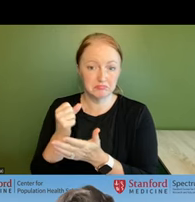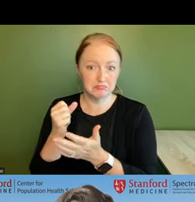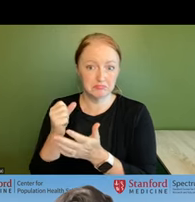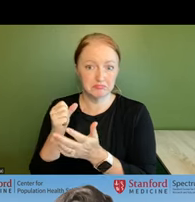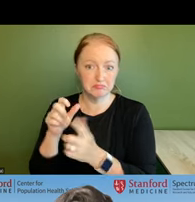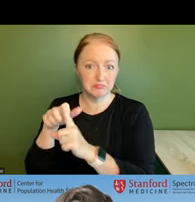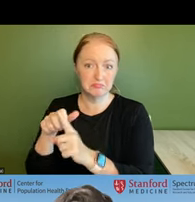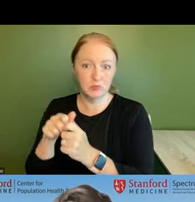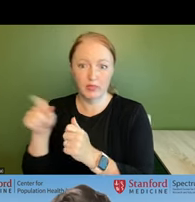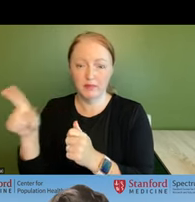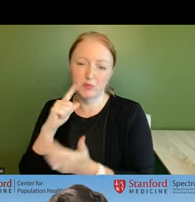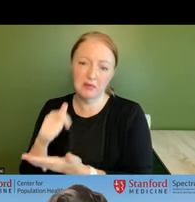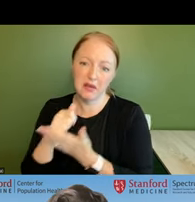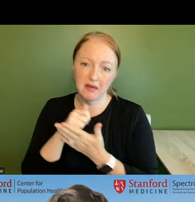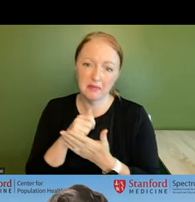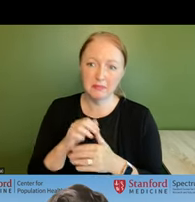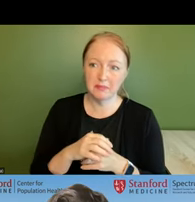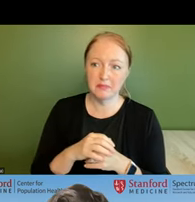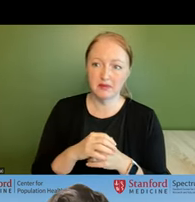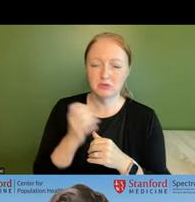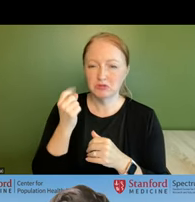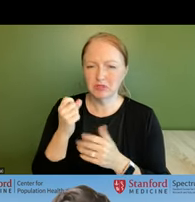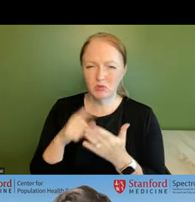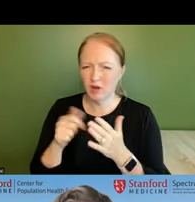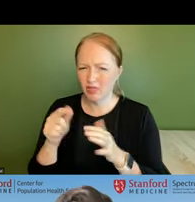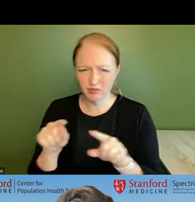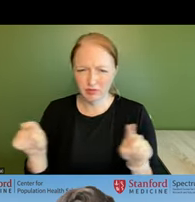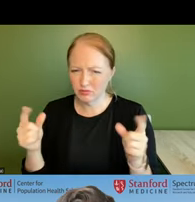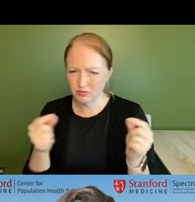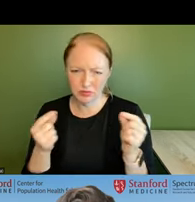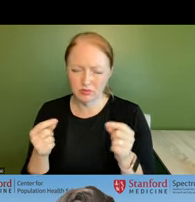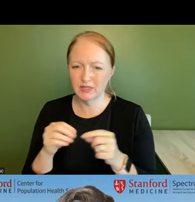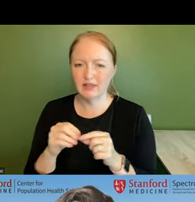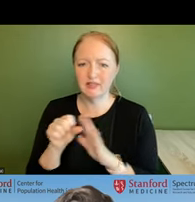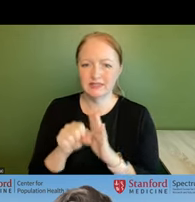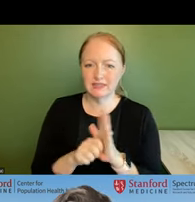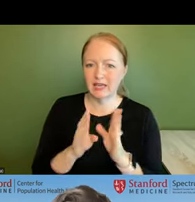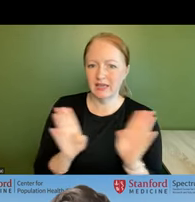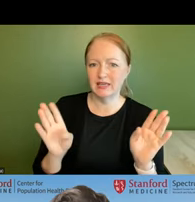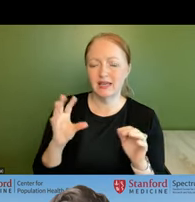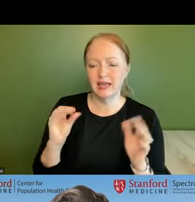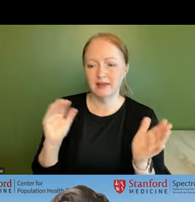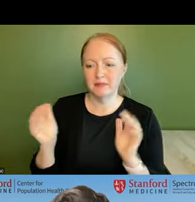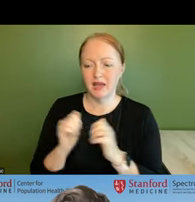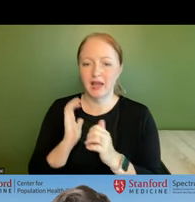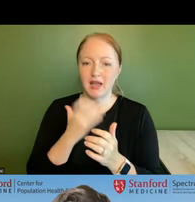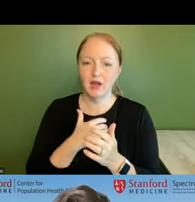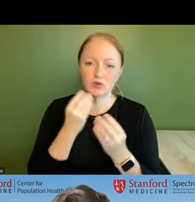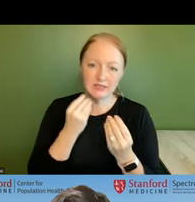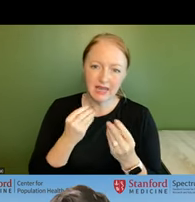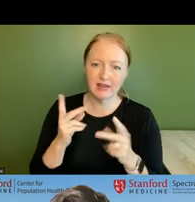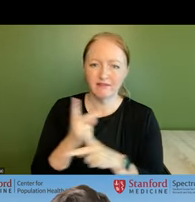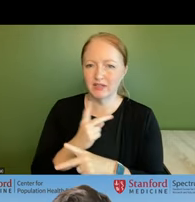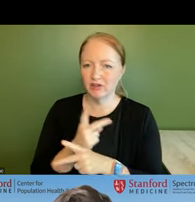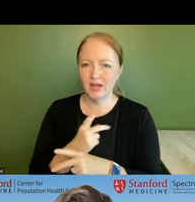would be really really really helpful to um understand what other folks are doing in the state and and compare our data and figure